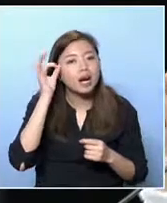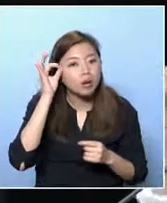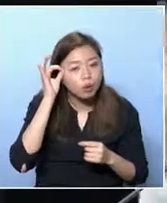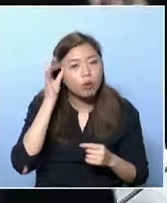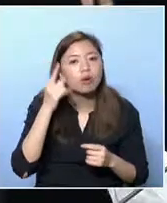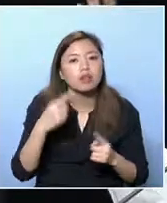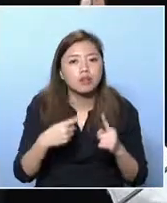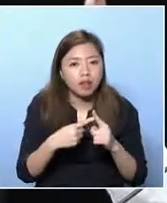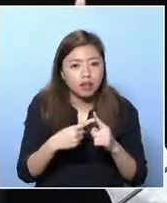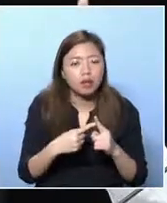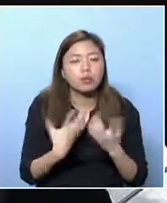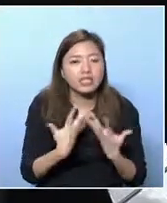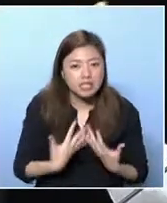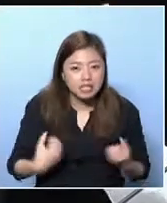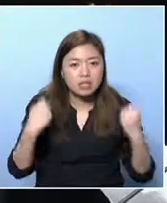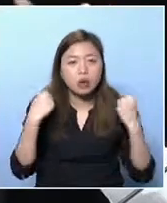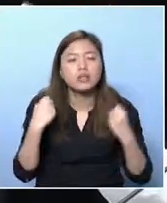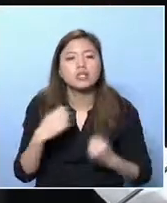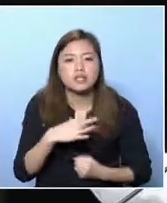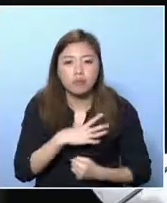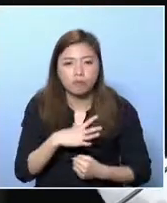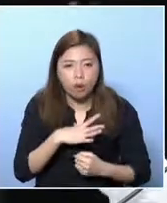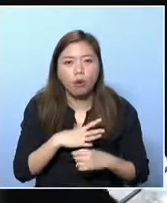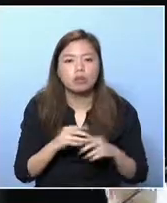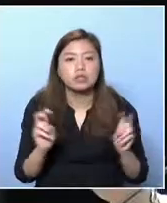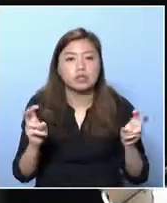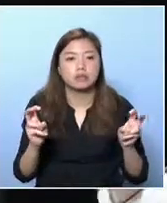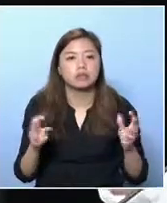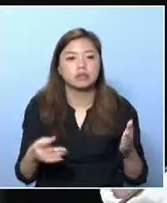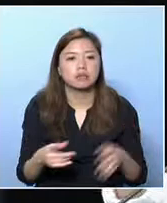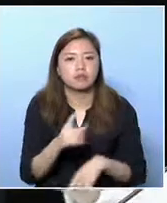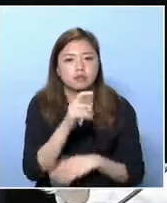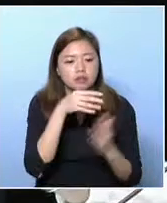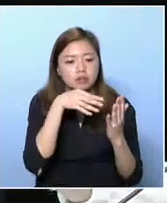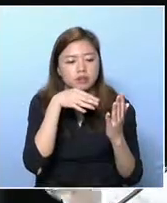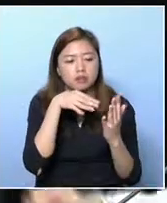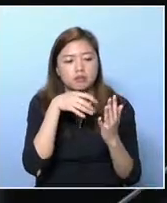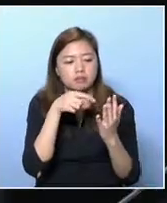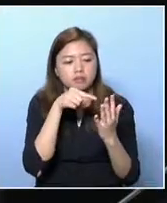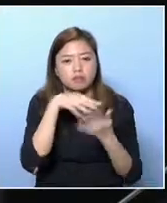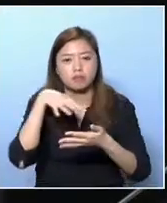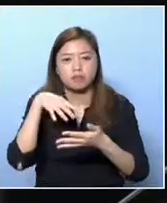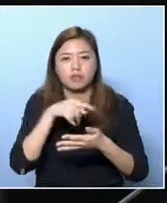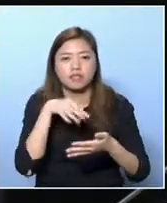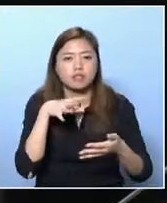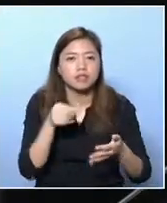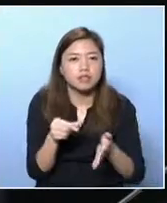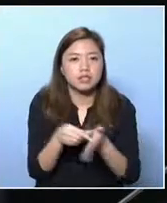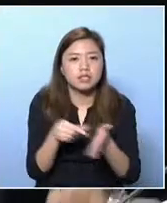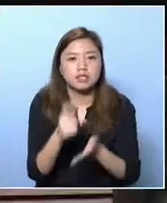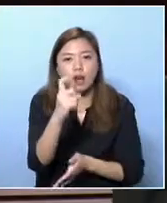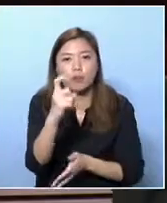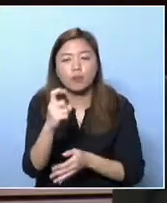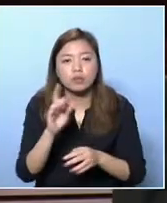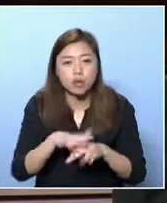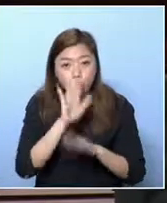The subject should be the health of people in poverty. Are you going